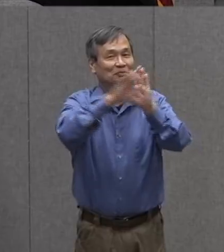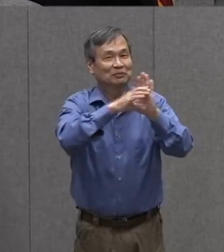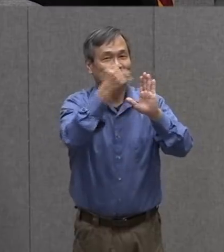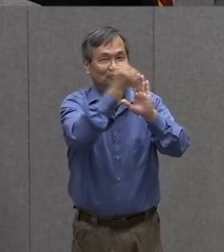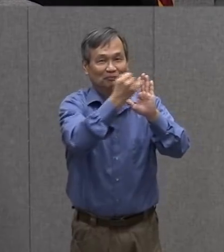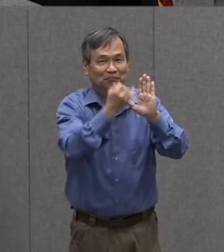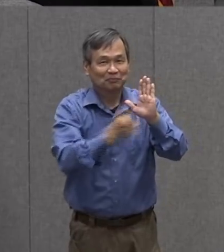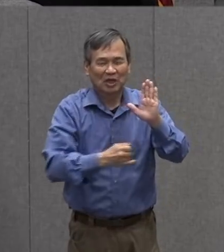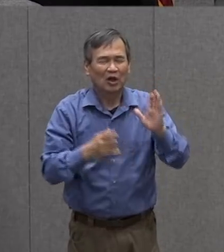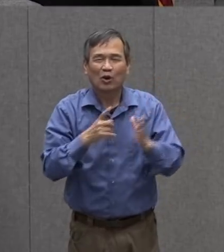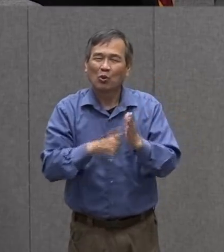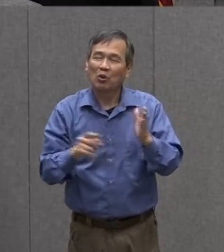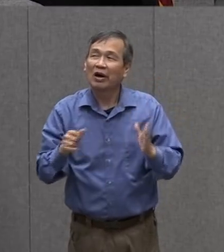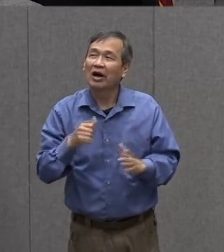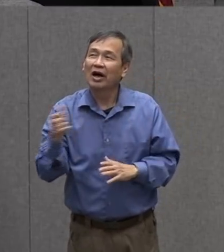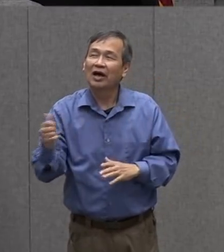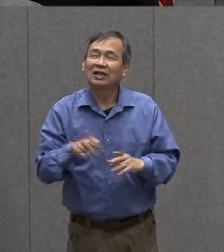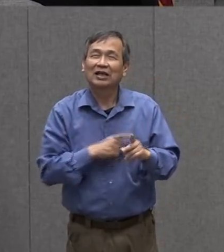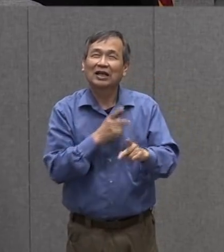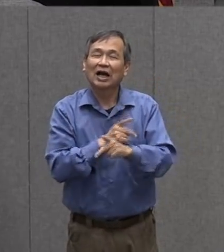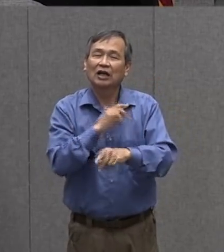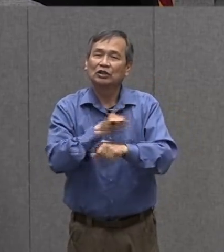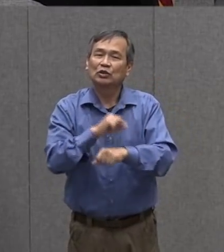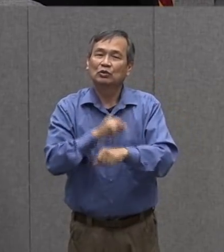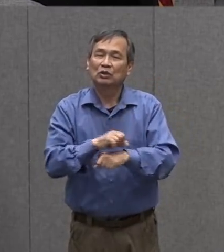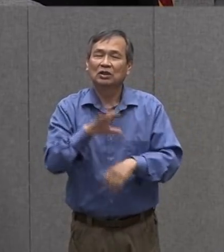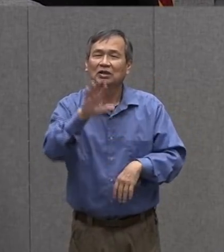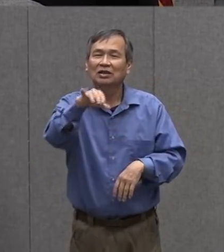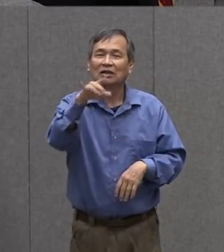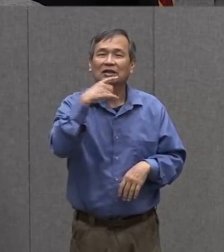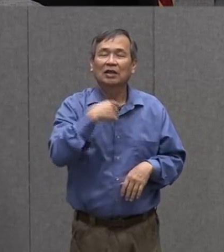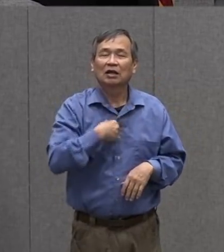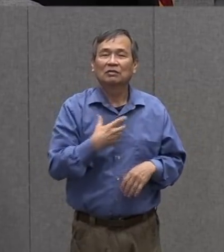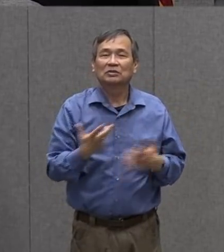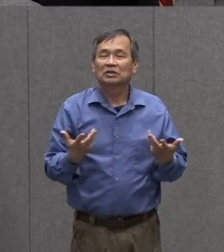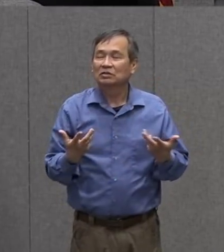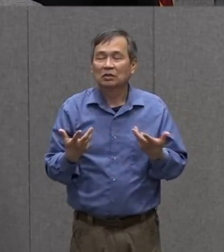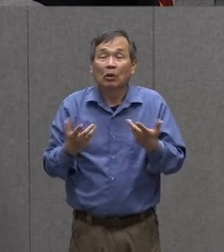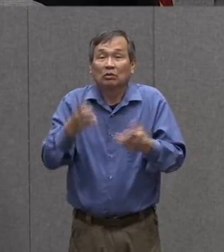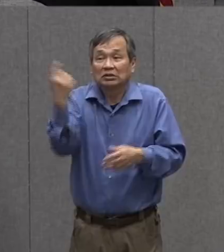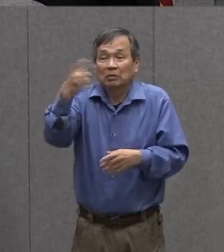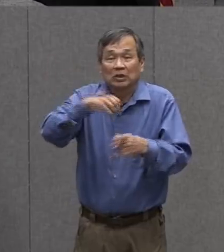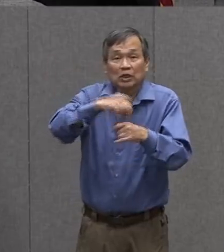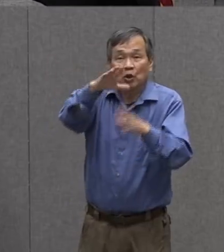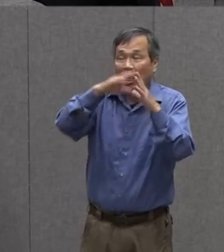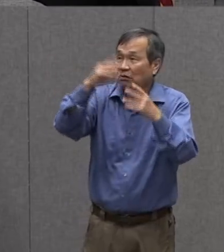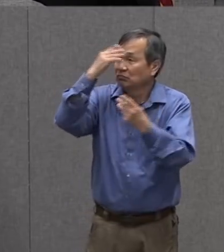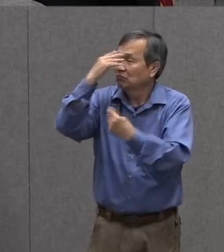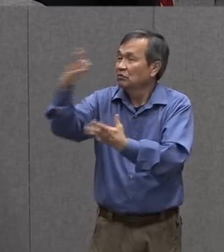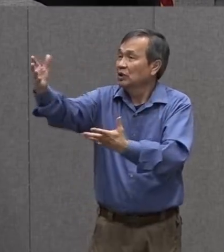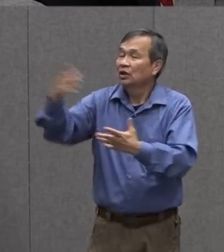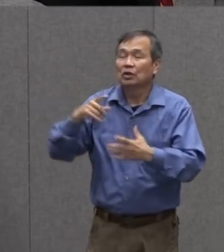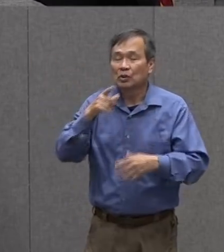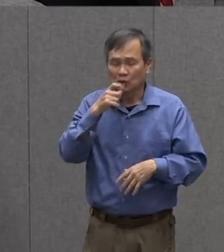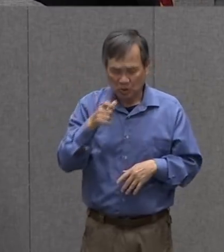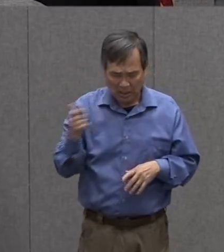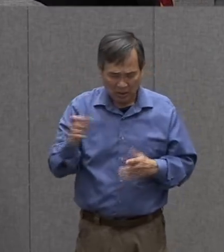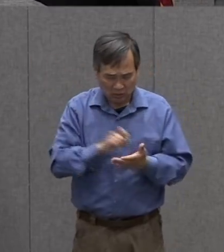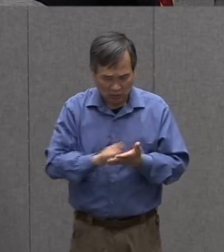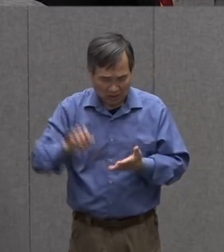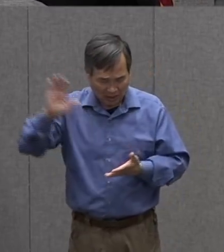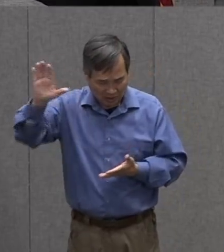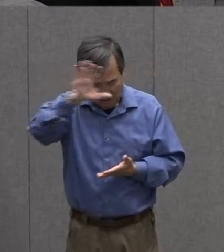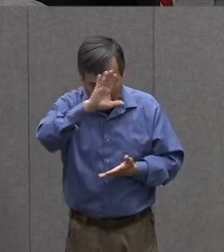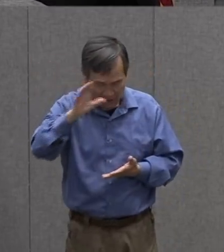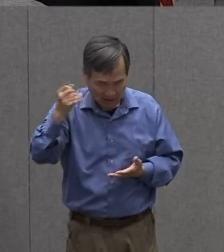what are some other careers that you can think of tell somebody in your house what else writes their thoughts down